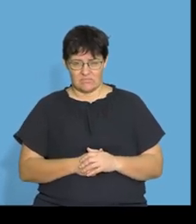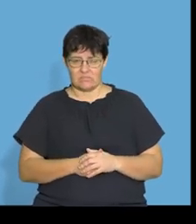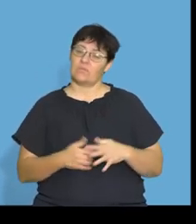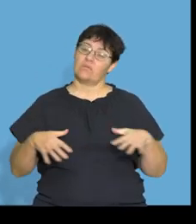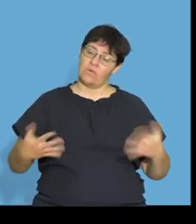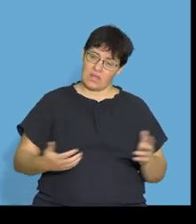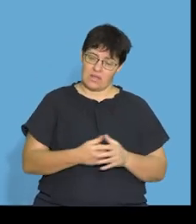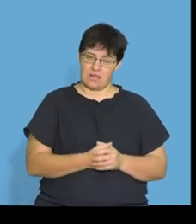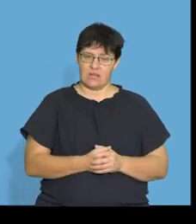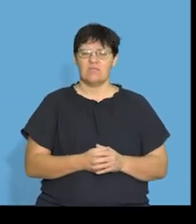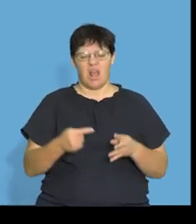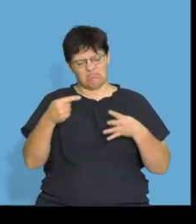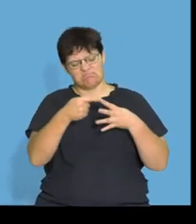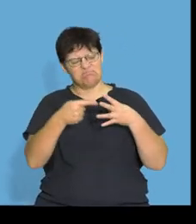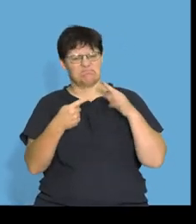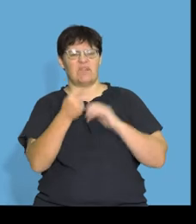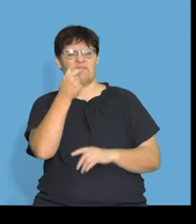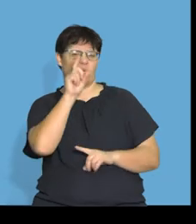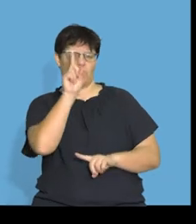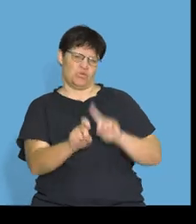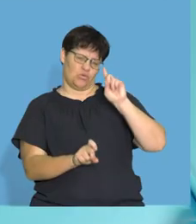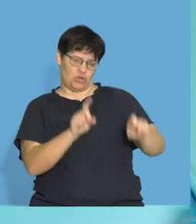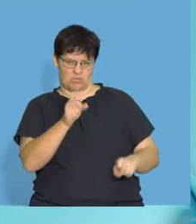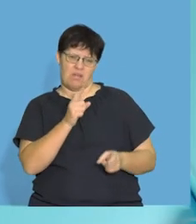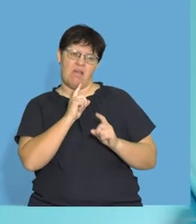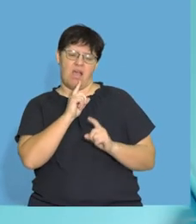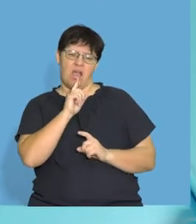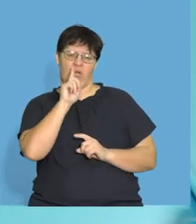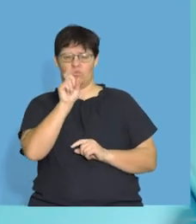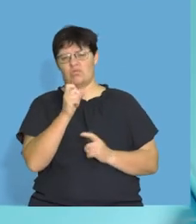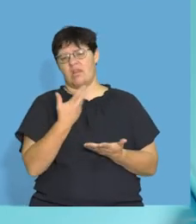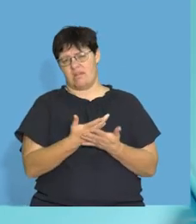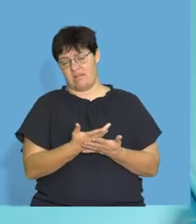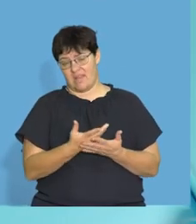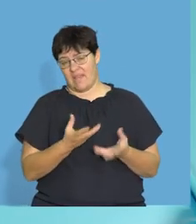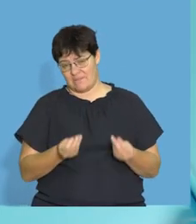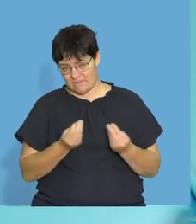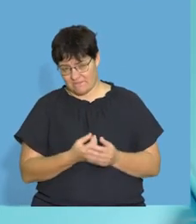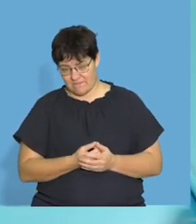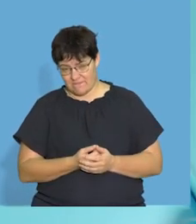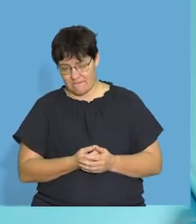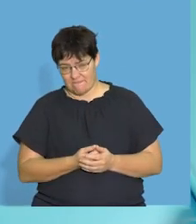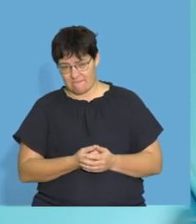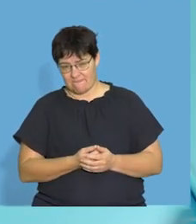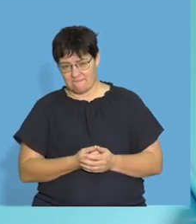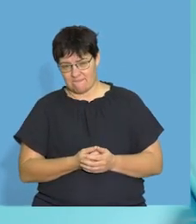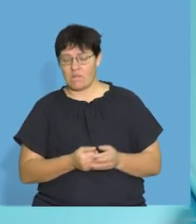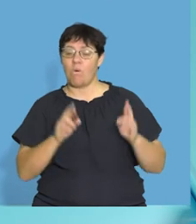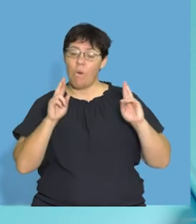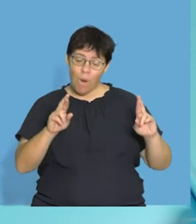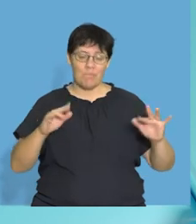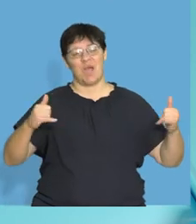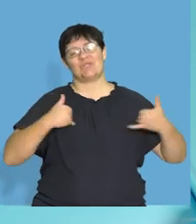Okay, guys, those are just a few kind of questions that we can ask on the section. I hope that you, all right,